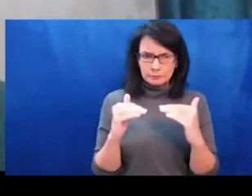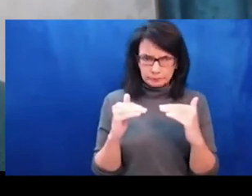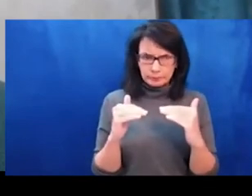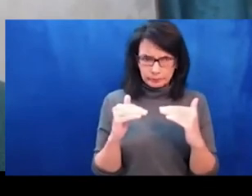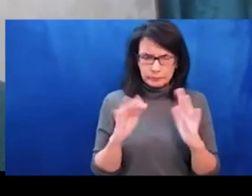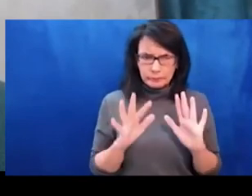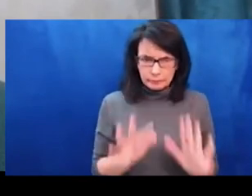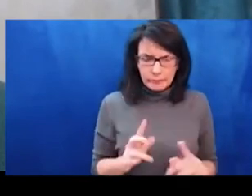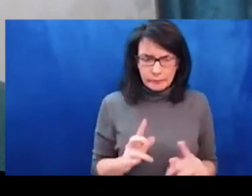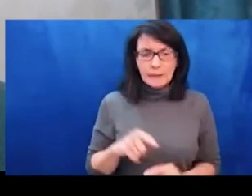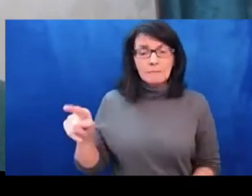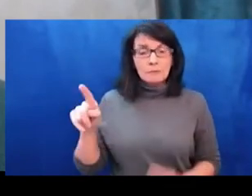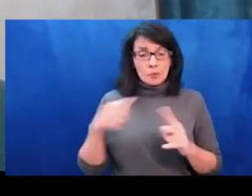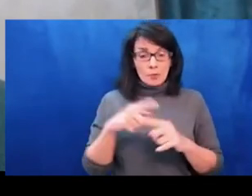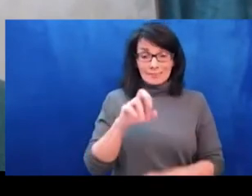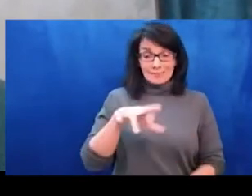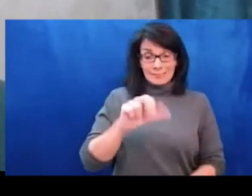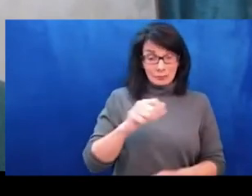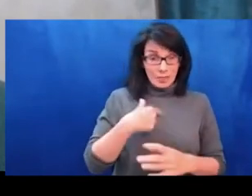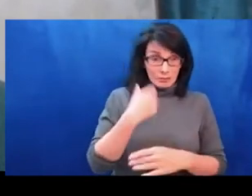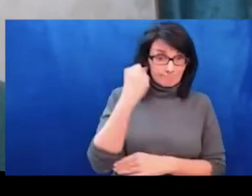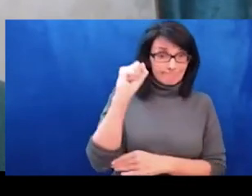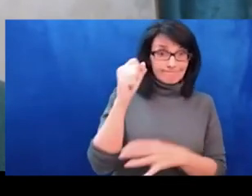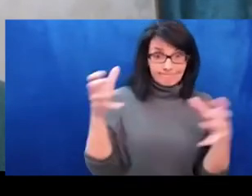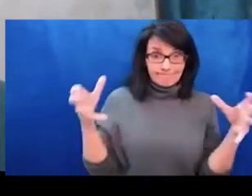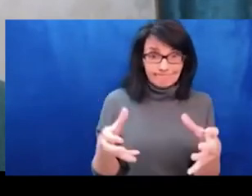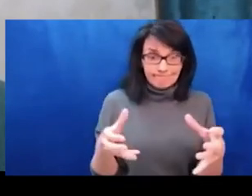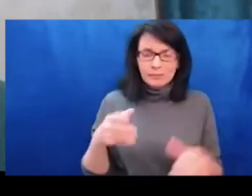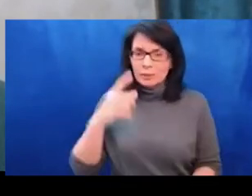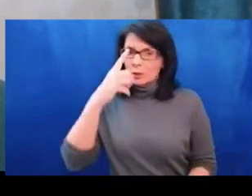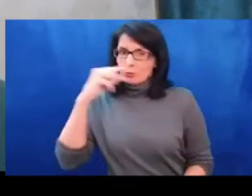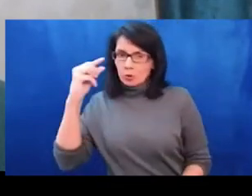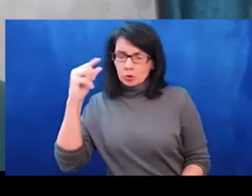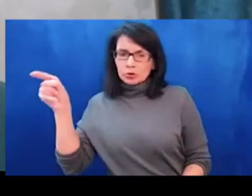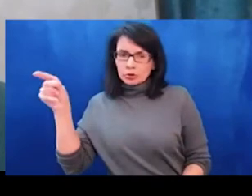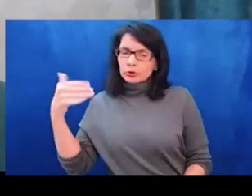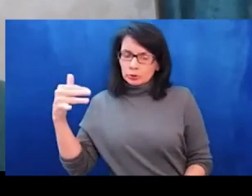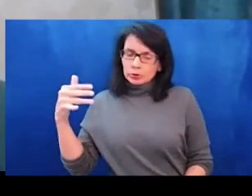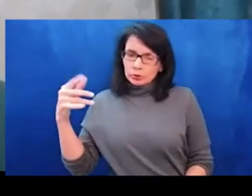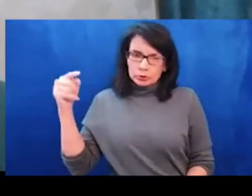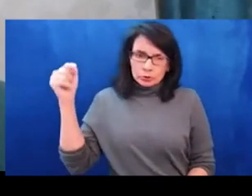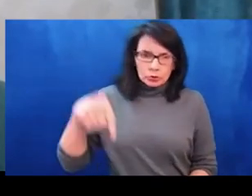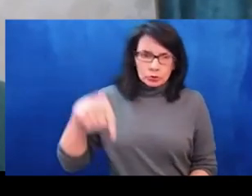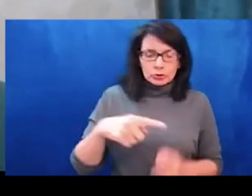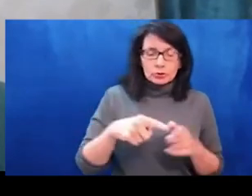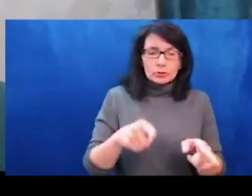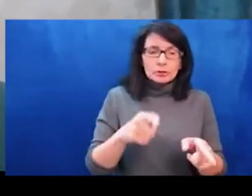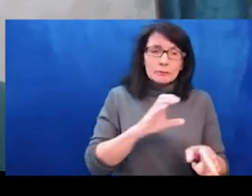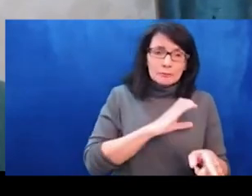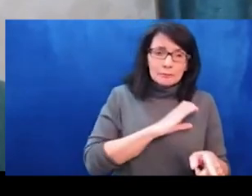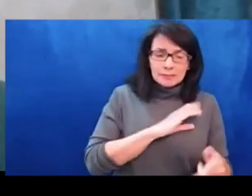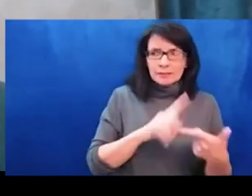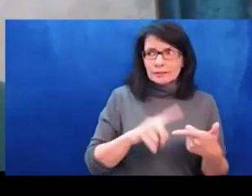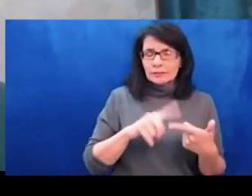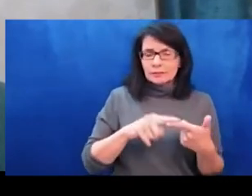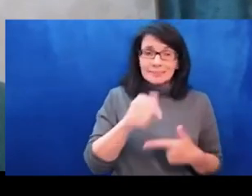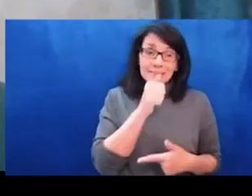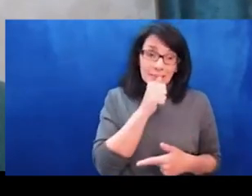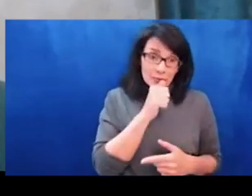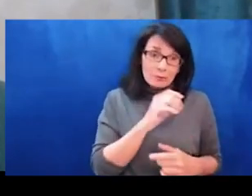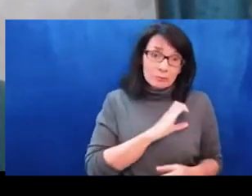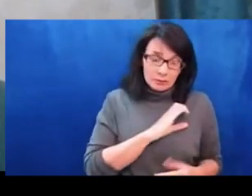grassroots revolutions that became known as the Arab Spring were similar. People simply wanted to overthrow